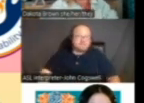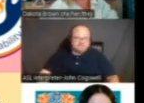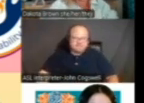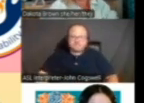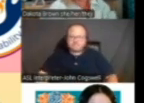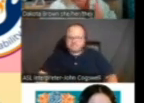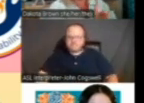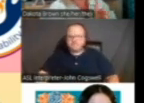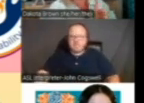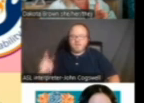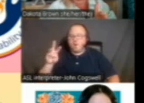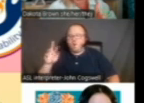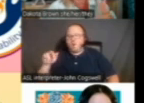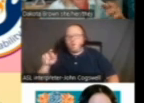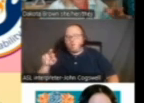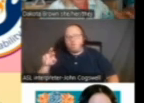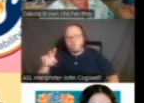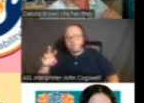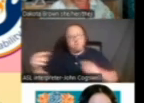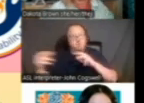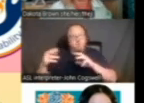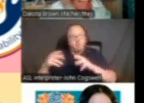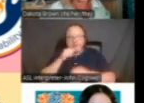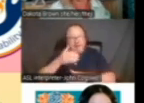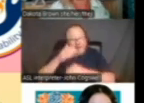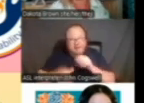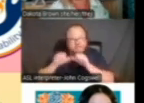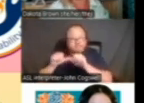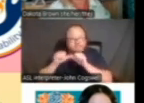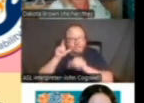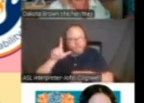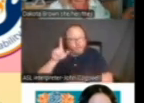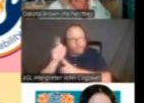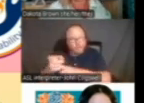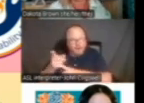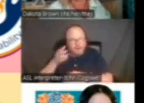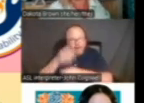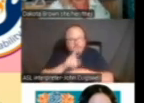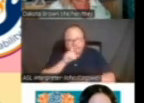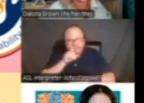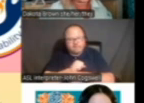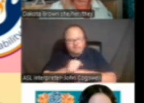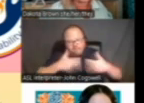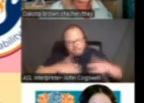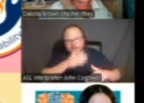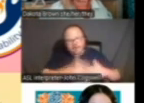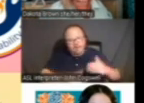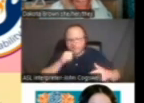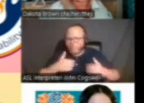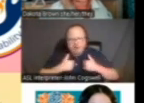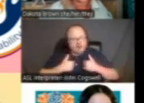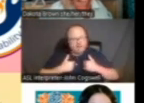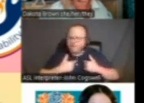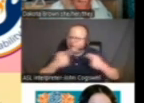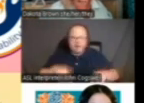And the war didn't end just like that. It's like it went on for a while after it was officially ended, and we don't have to, that